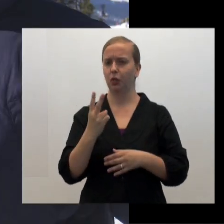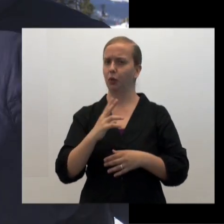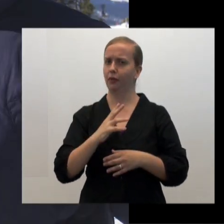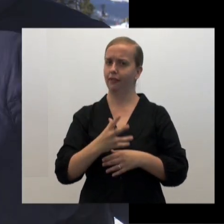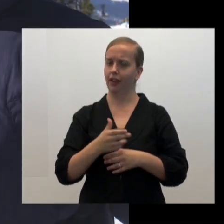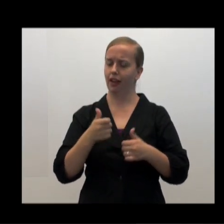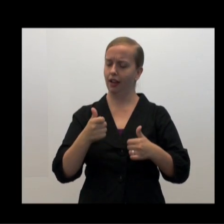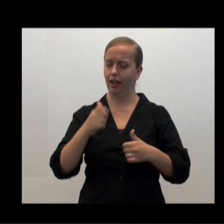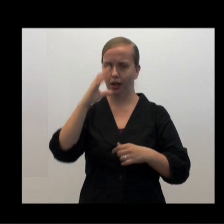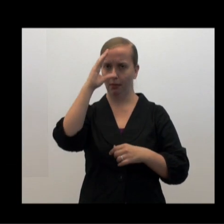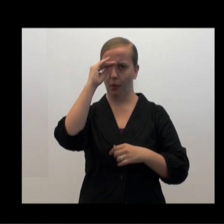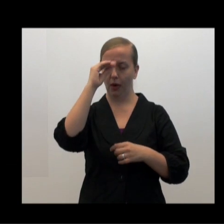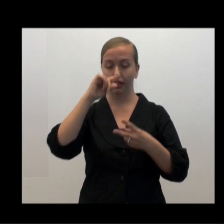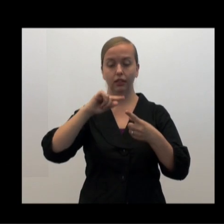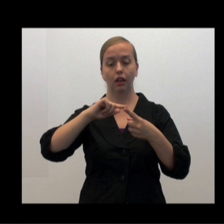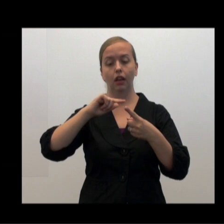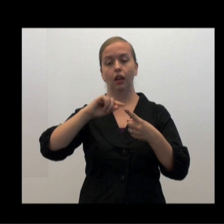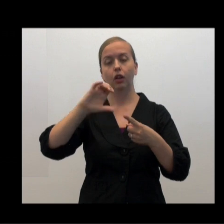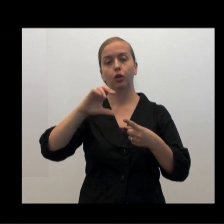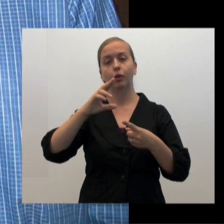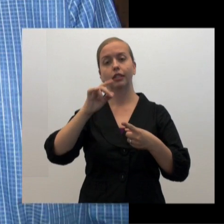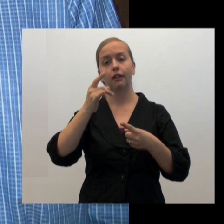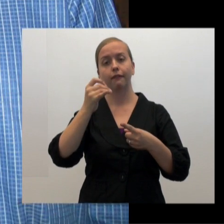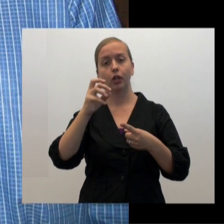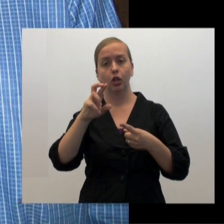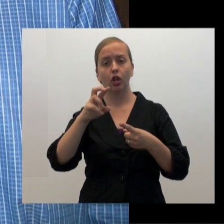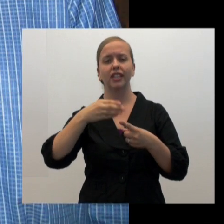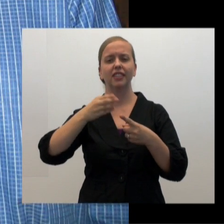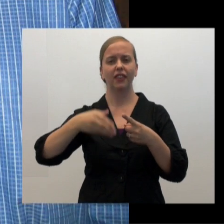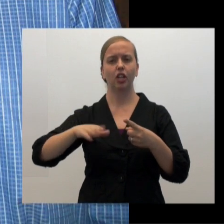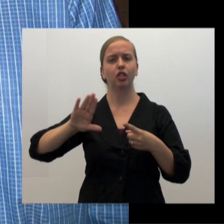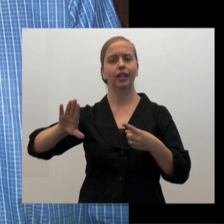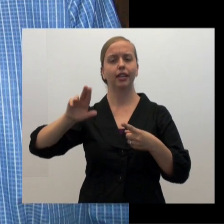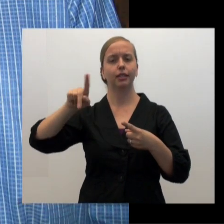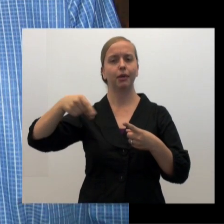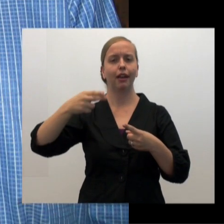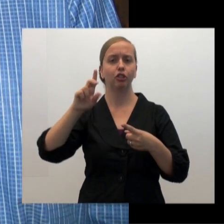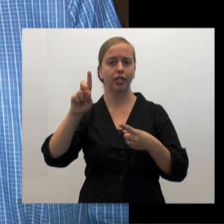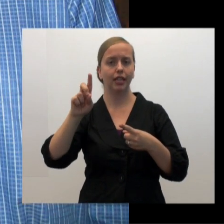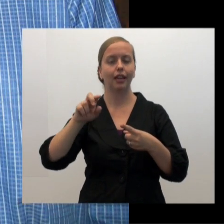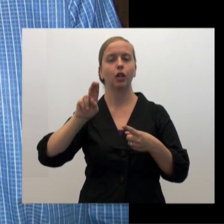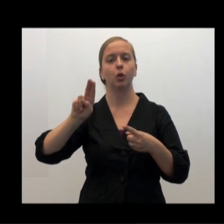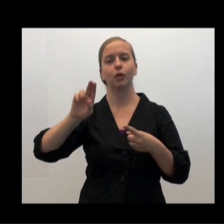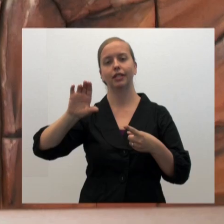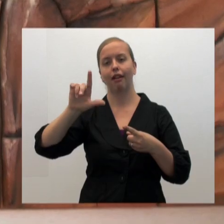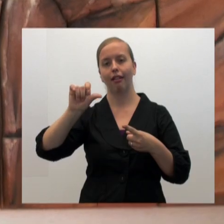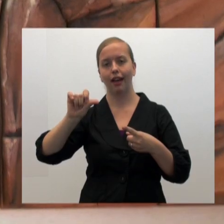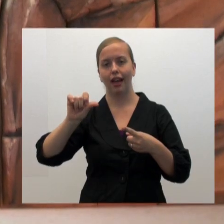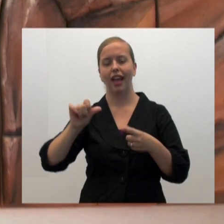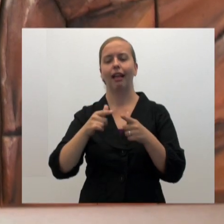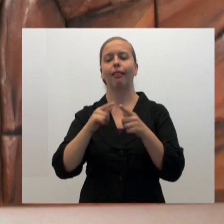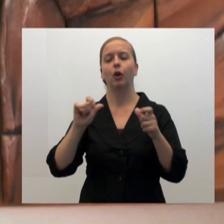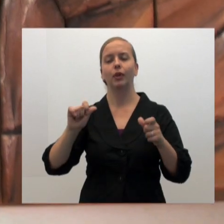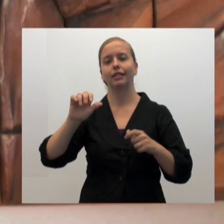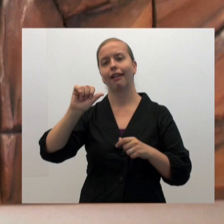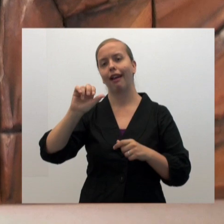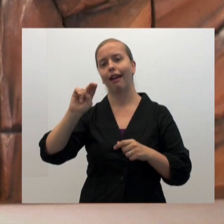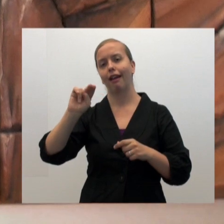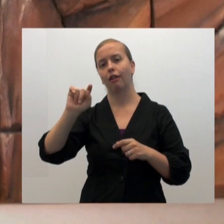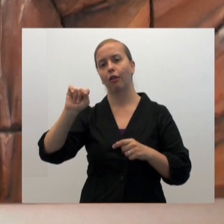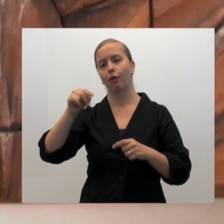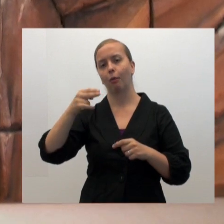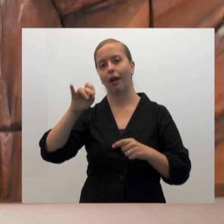had two fine boys. My son Christopher was finishing his PhD out at UCLA in